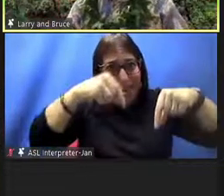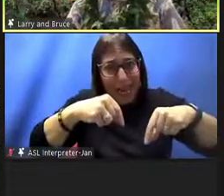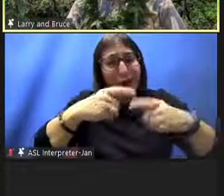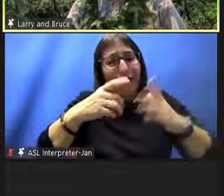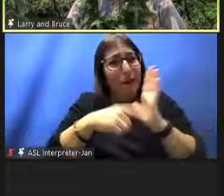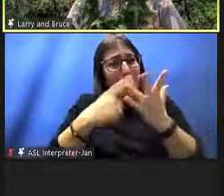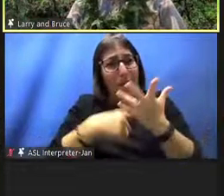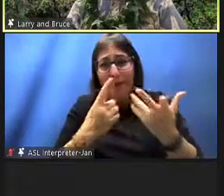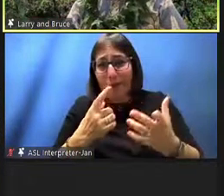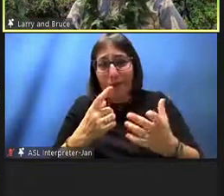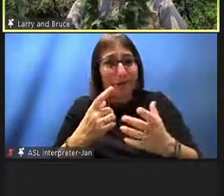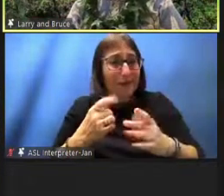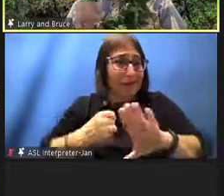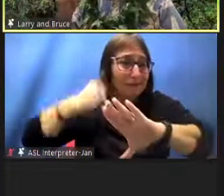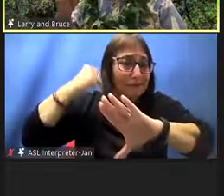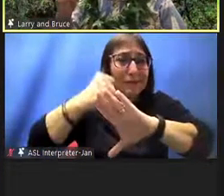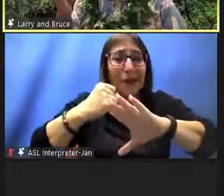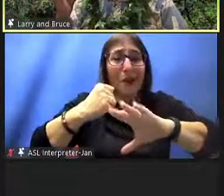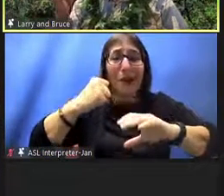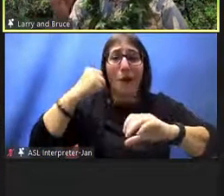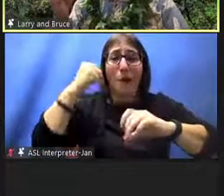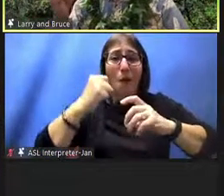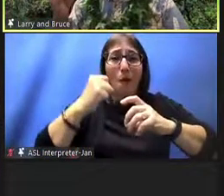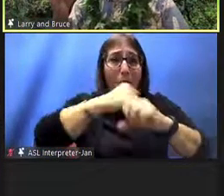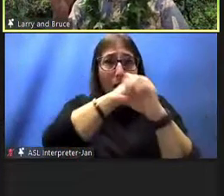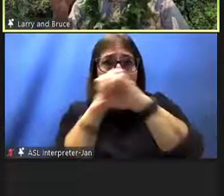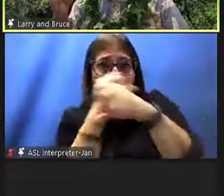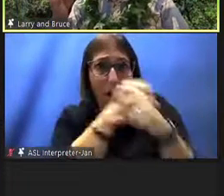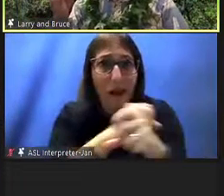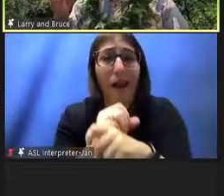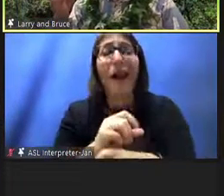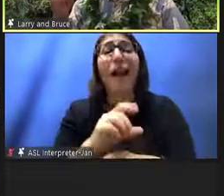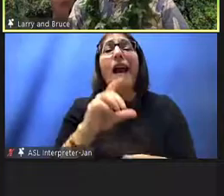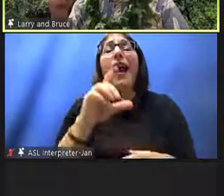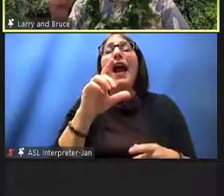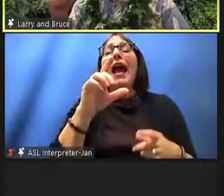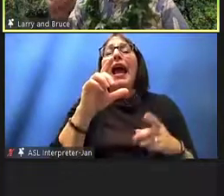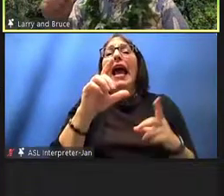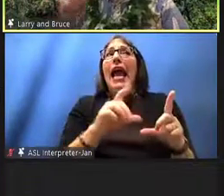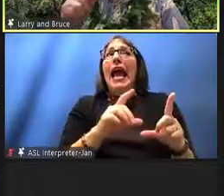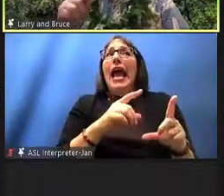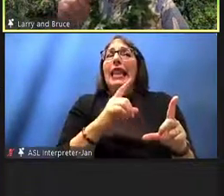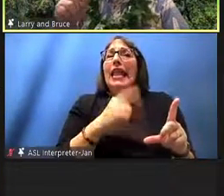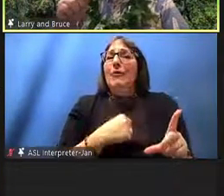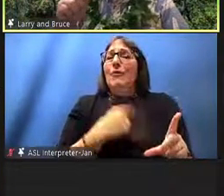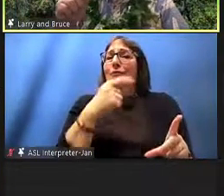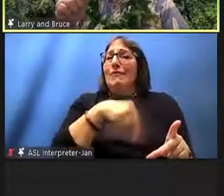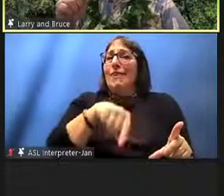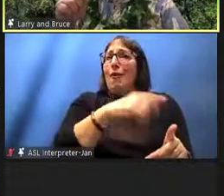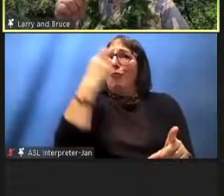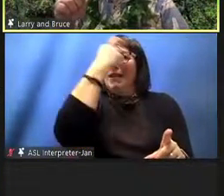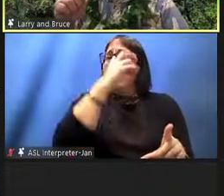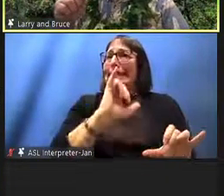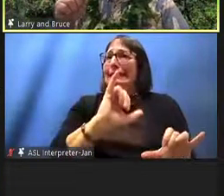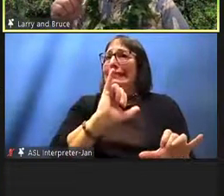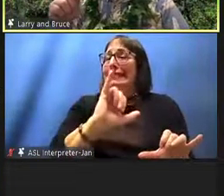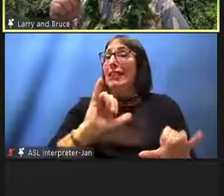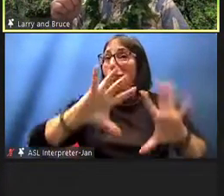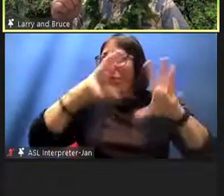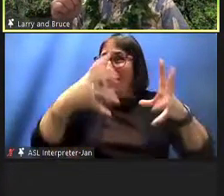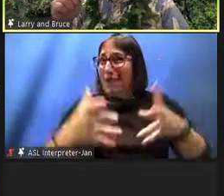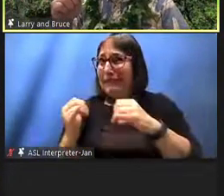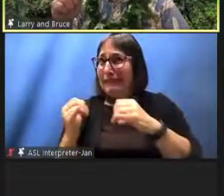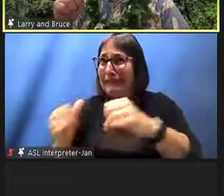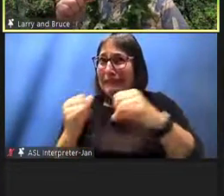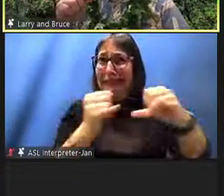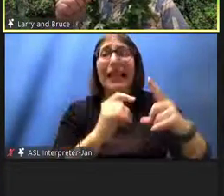so that's the kind of concern as leaders they were concerned about and they decided that they needed